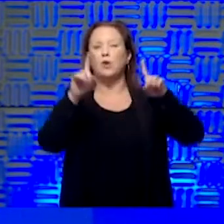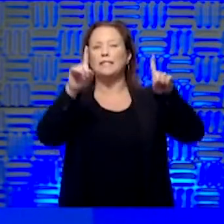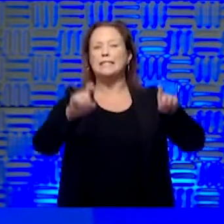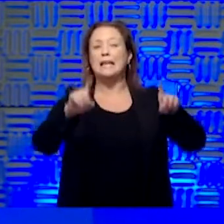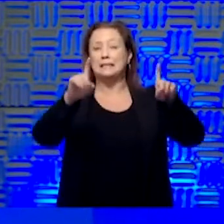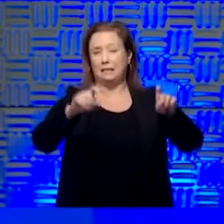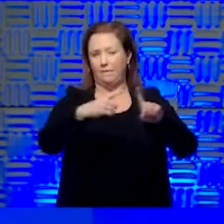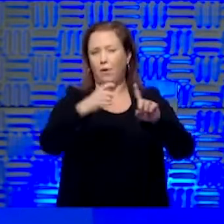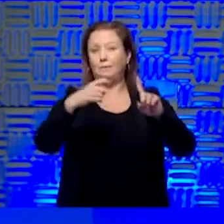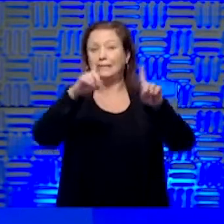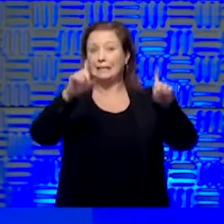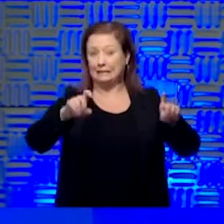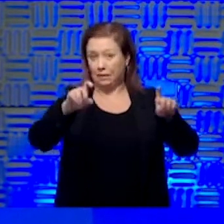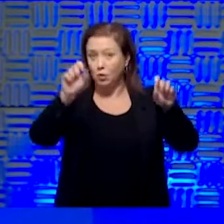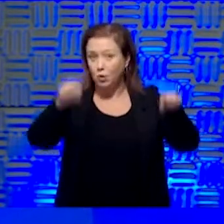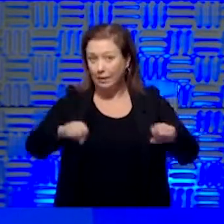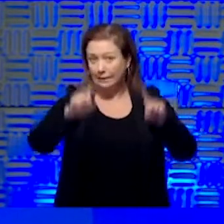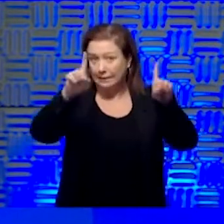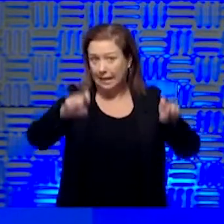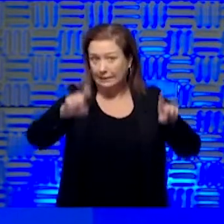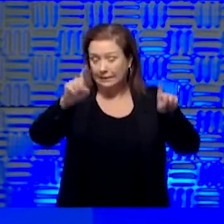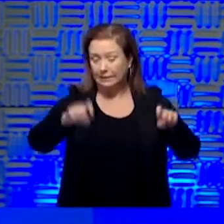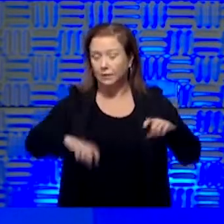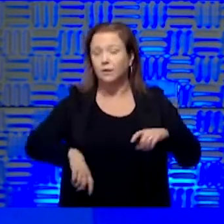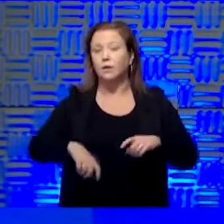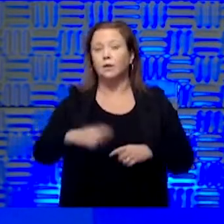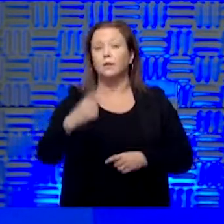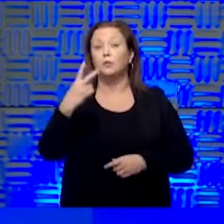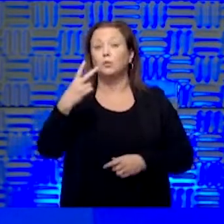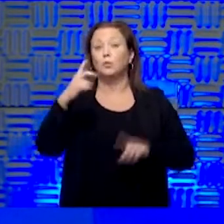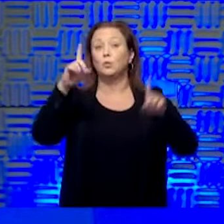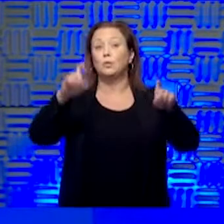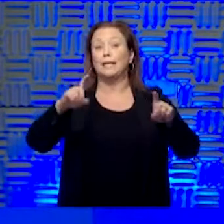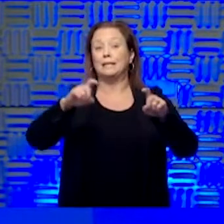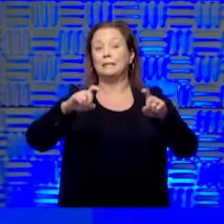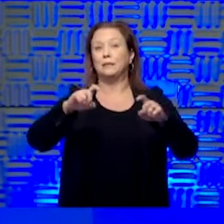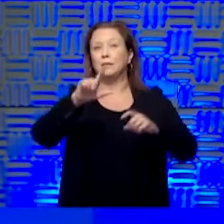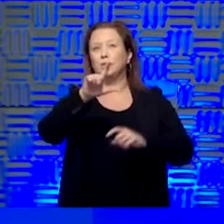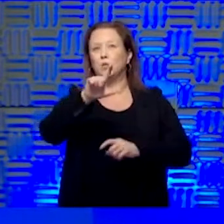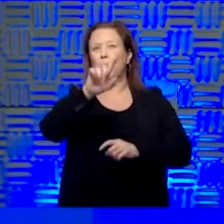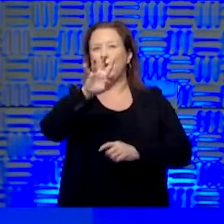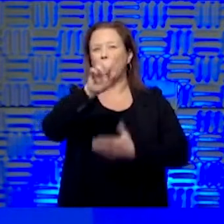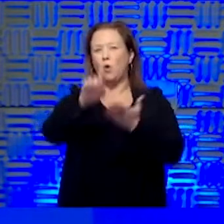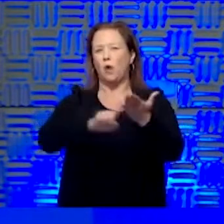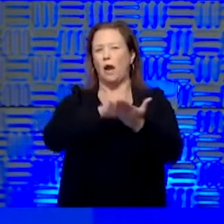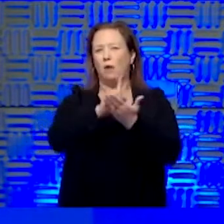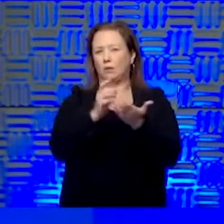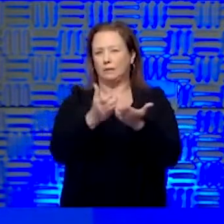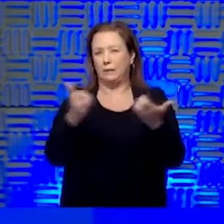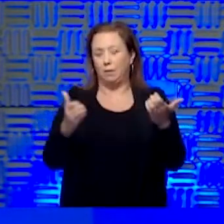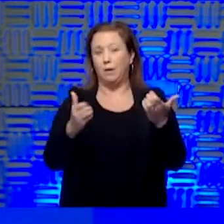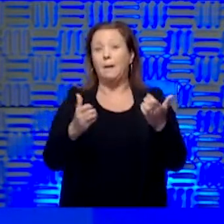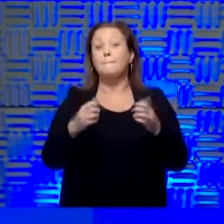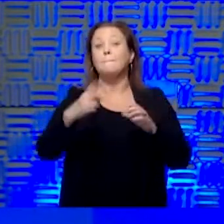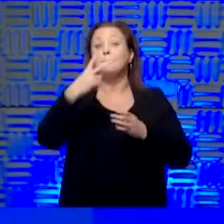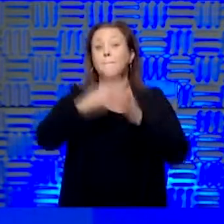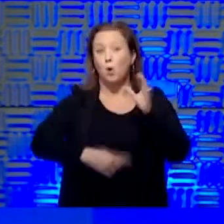so you can either test, you need to have two tests within 24 hours apart that are negative,